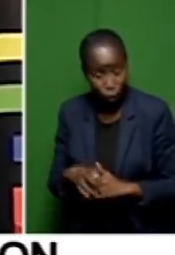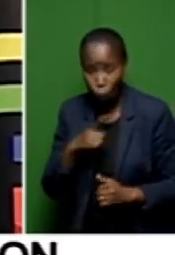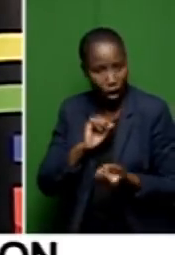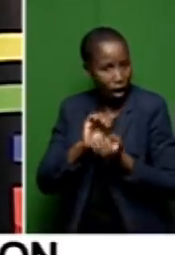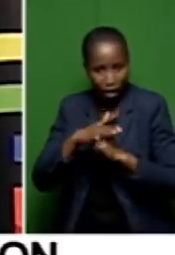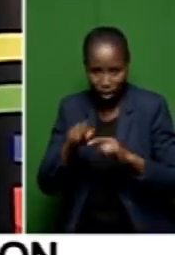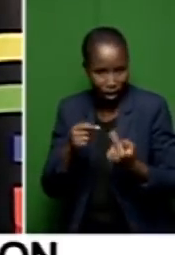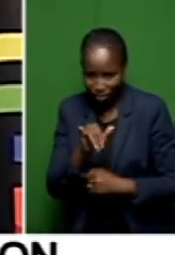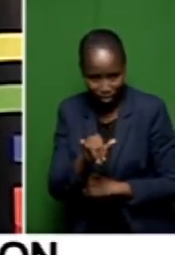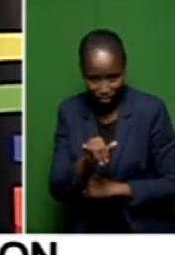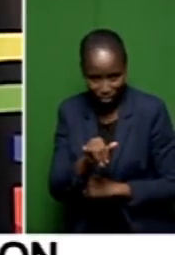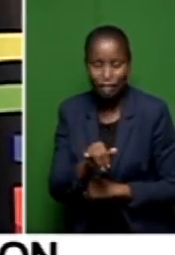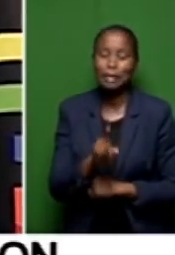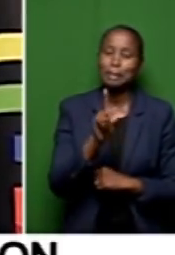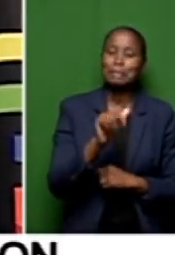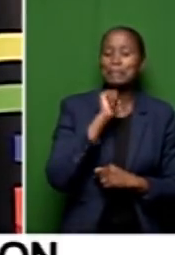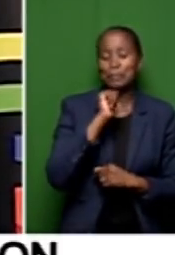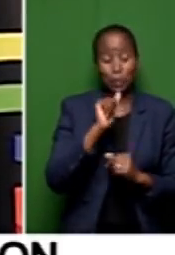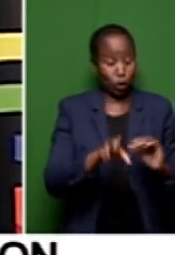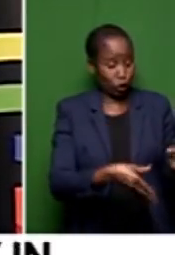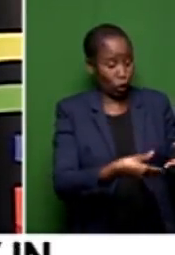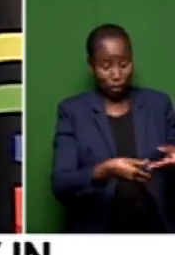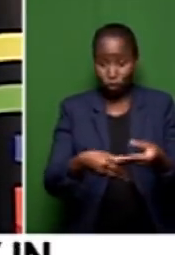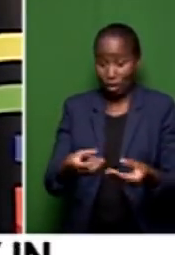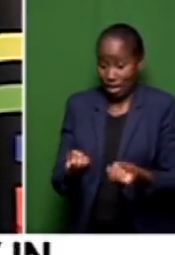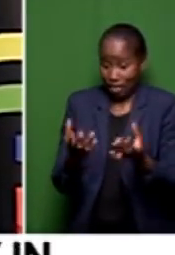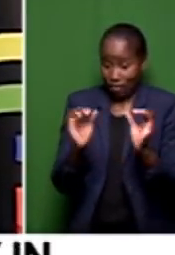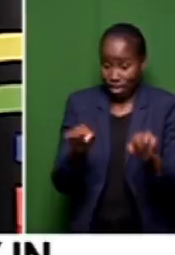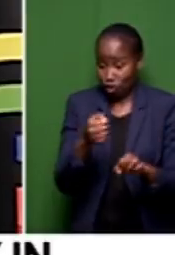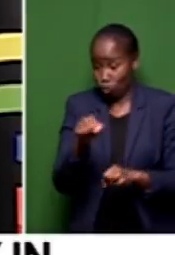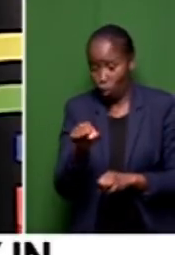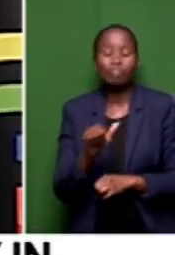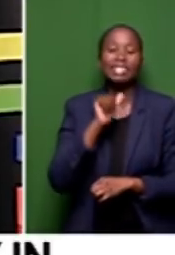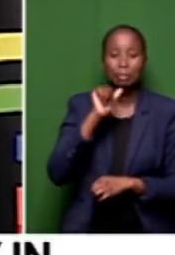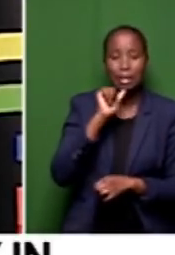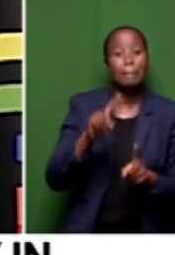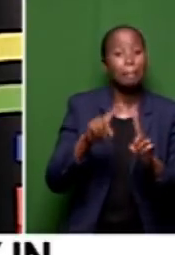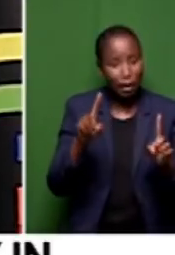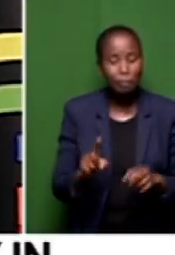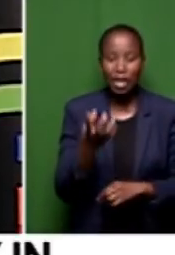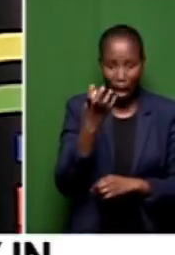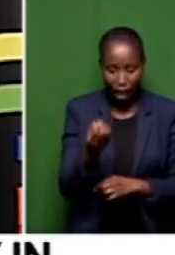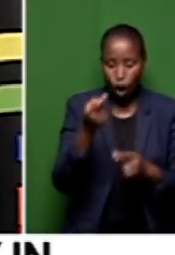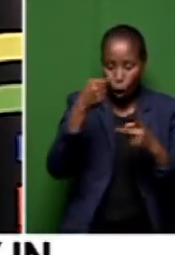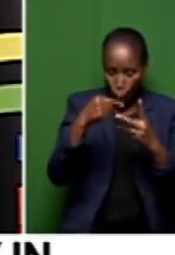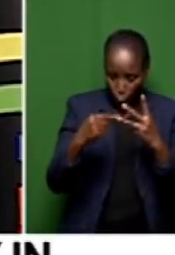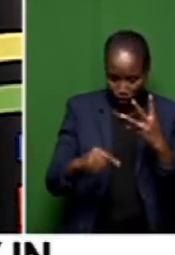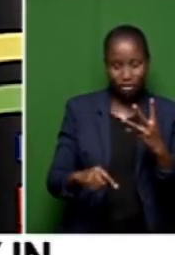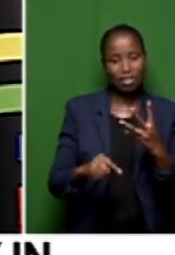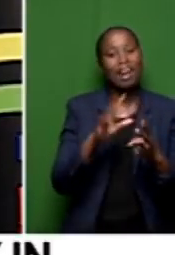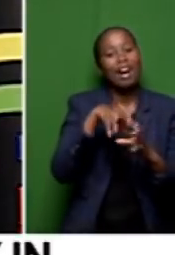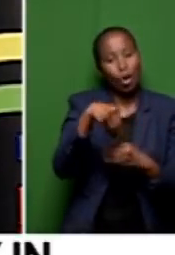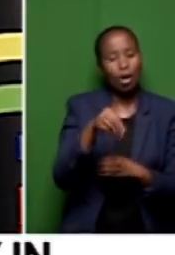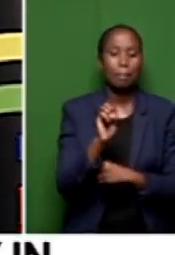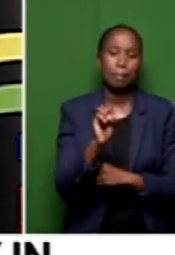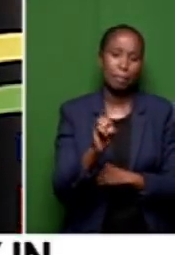And whether all of the documentation has been provided or not, there will be some sort of ordered outcome. And it